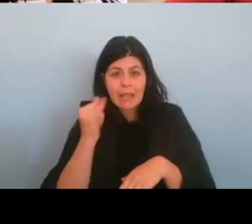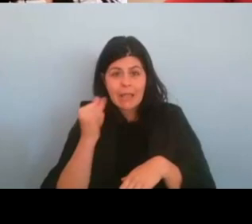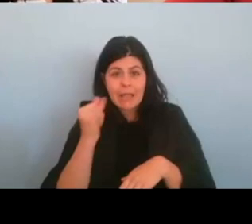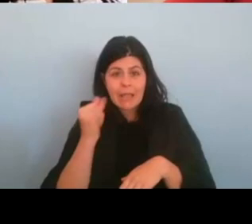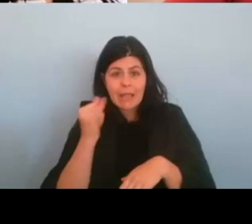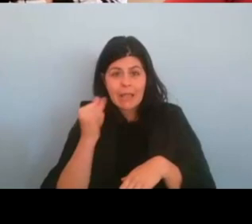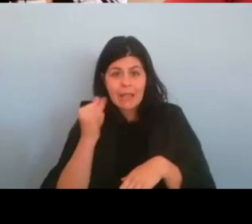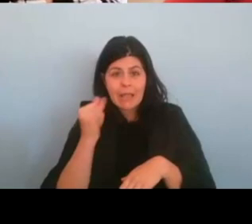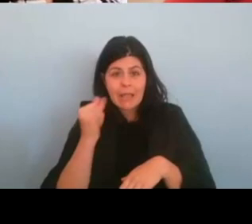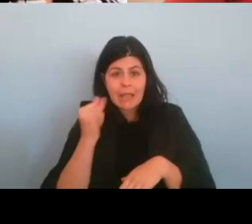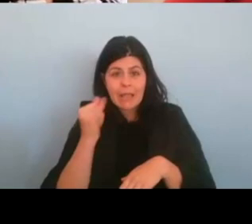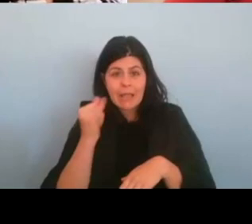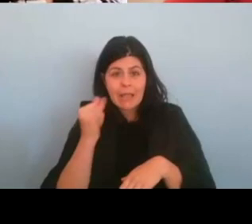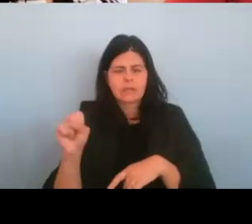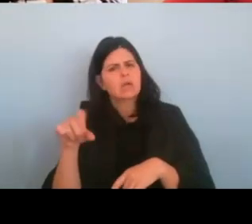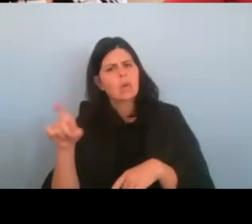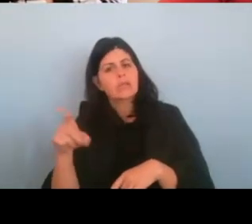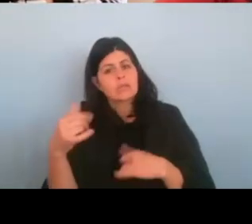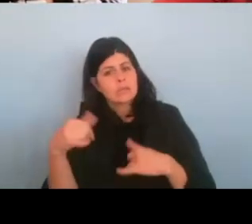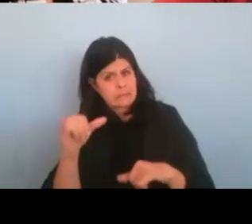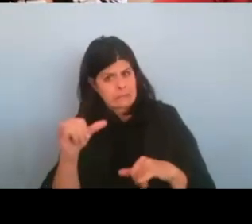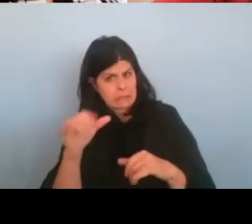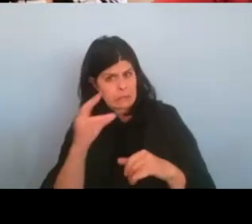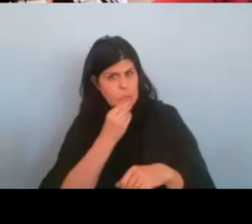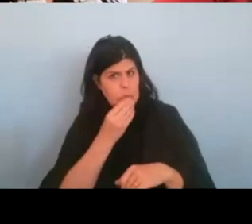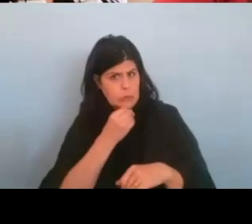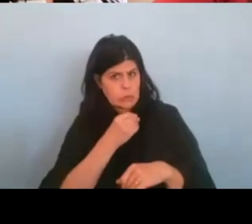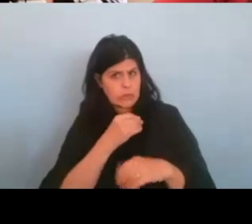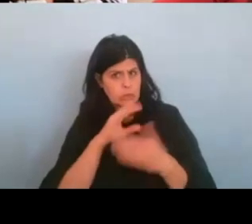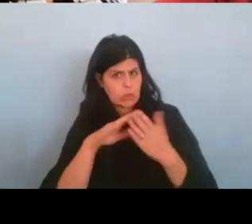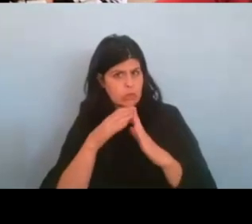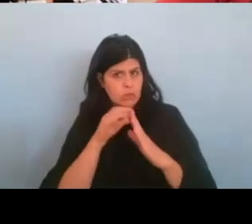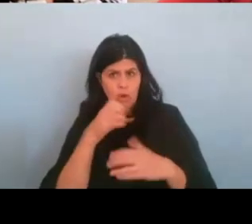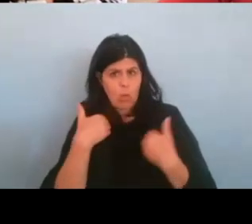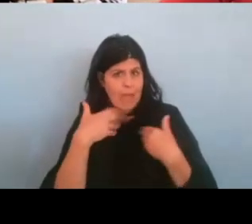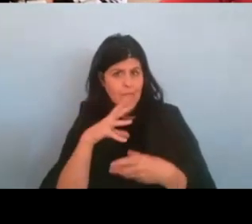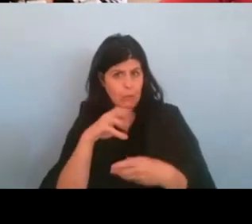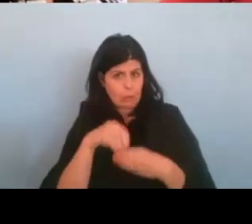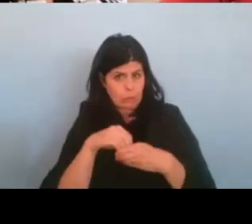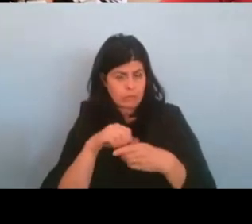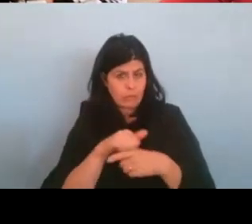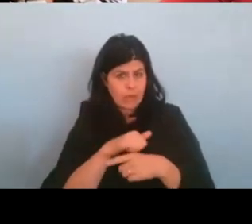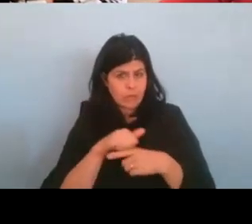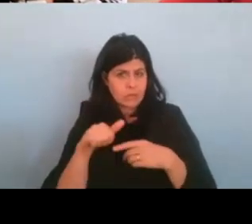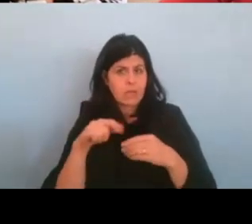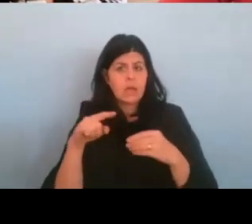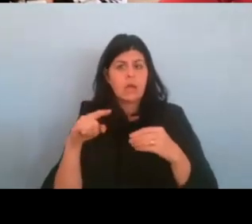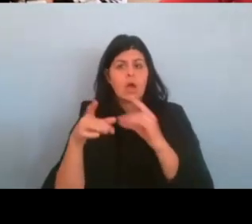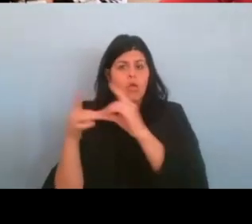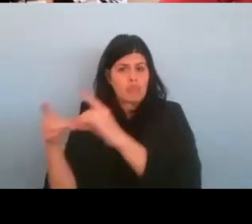Jewish communities that don't have inclusive practices around life cycle events?